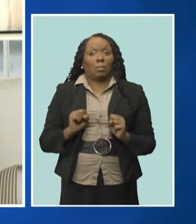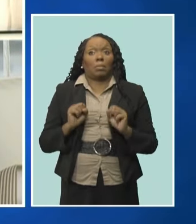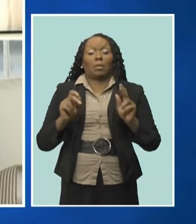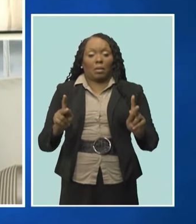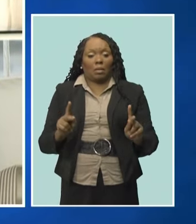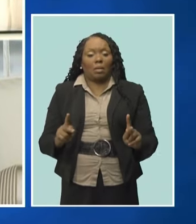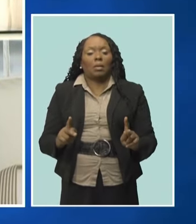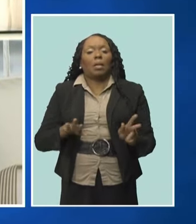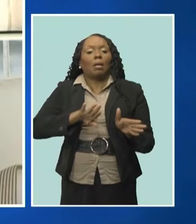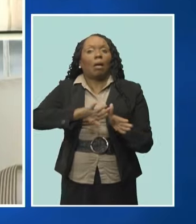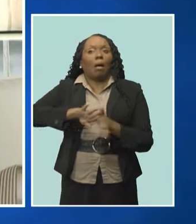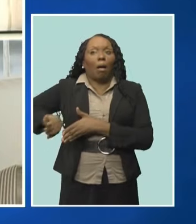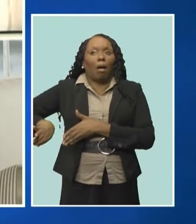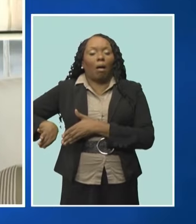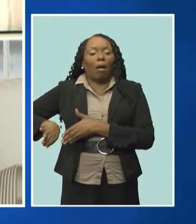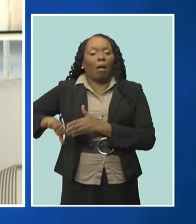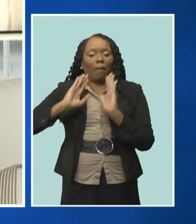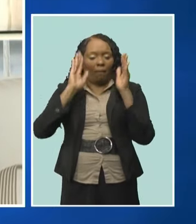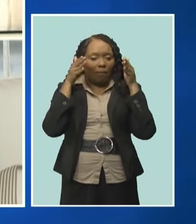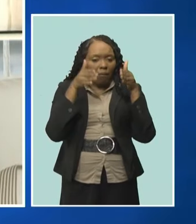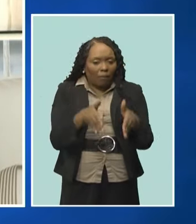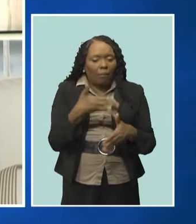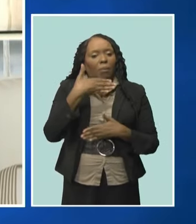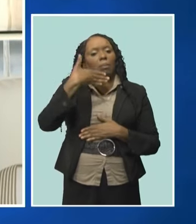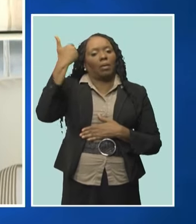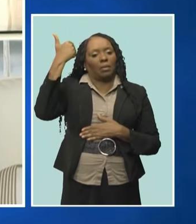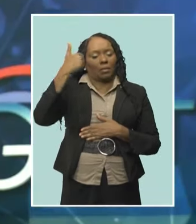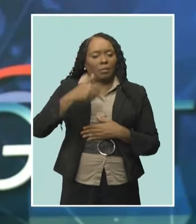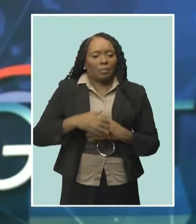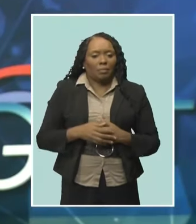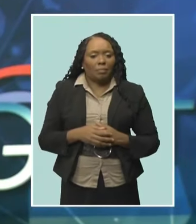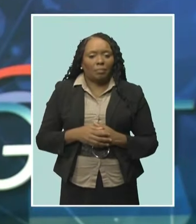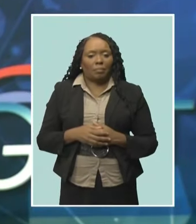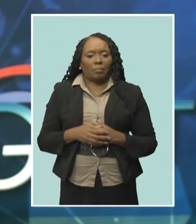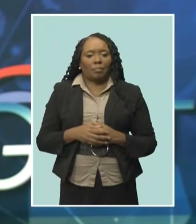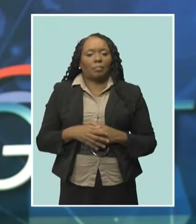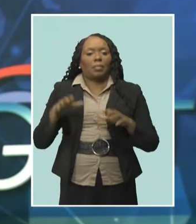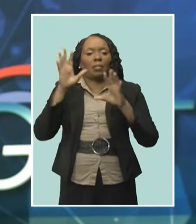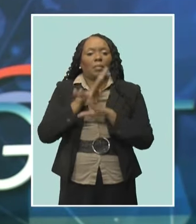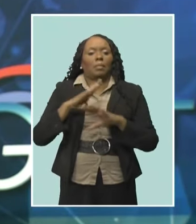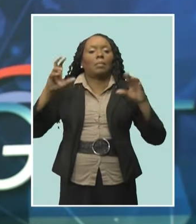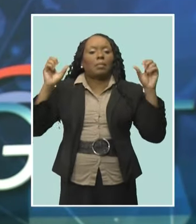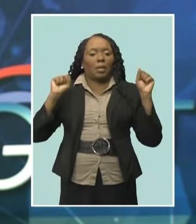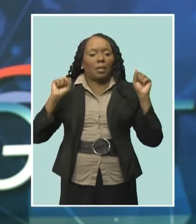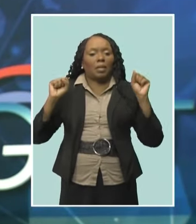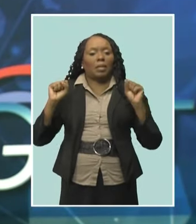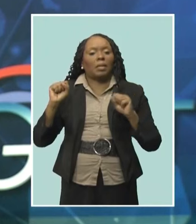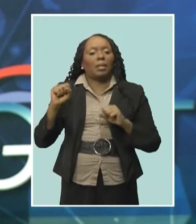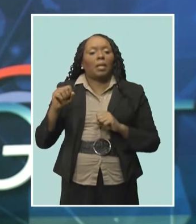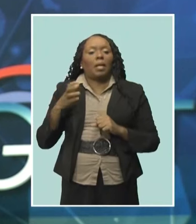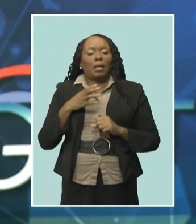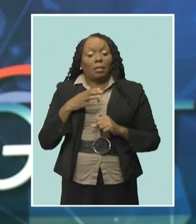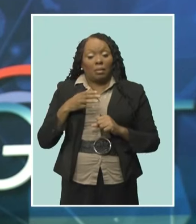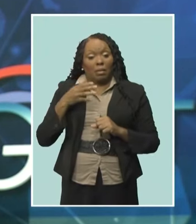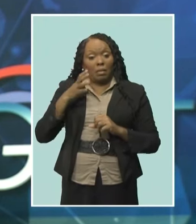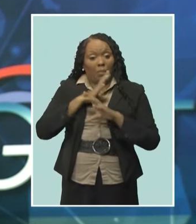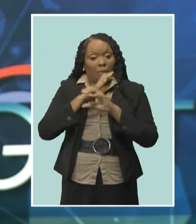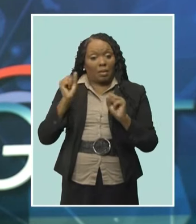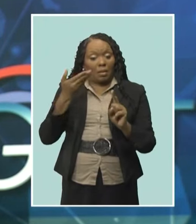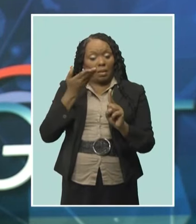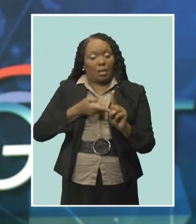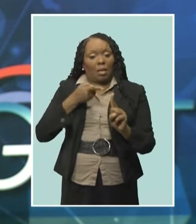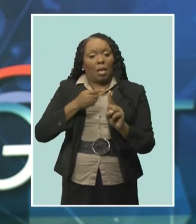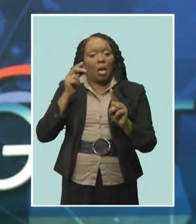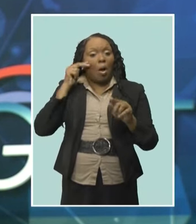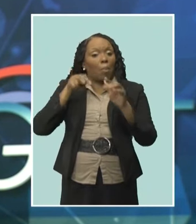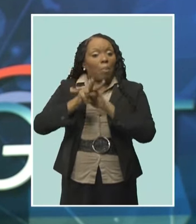all that aside and focus on something better. President Russell M. Nelson, prophet and leader of the nearly